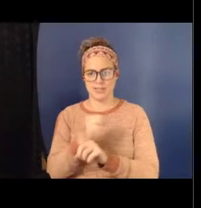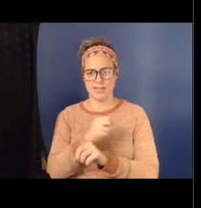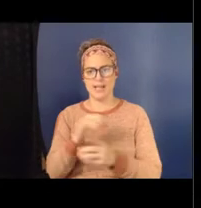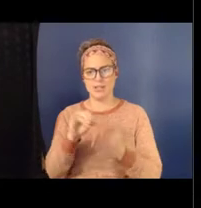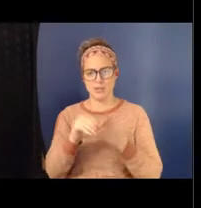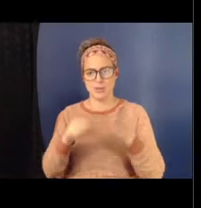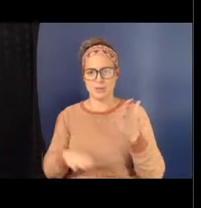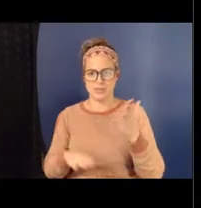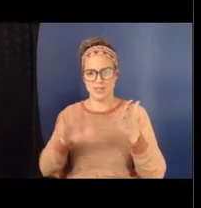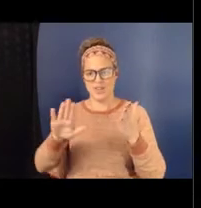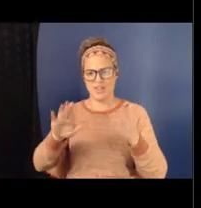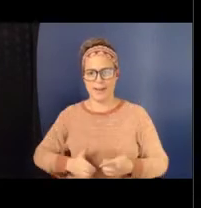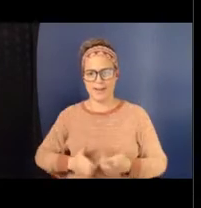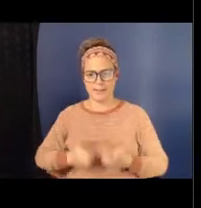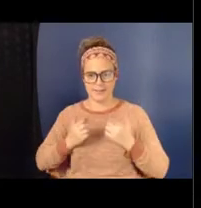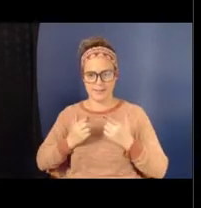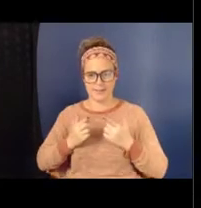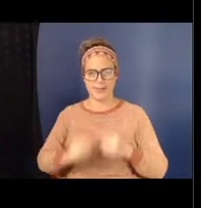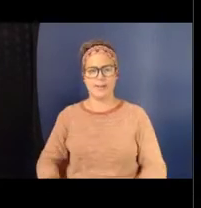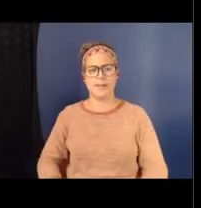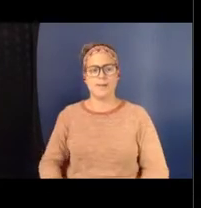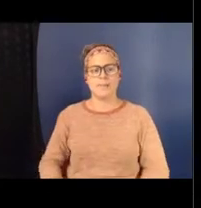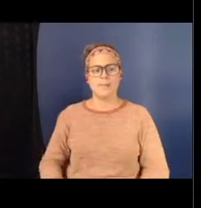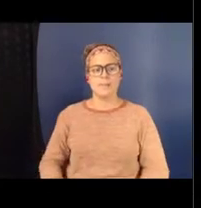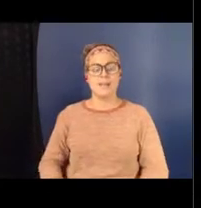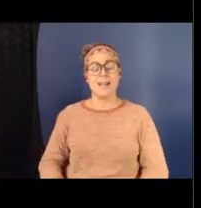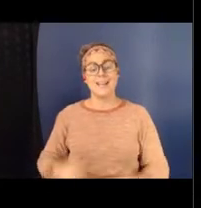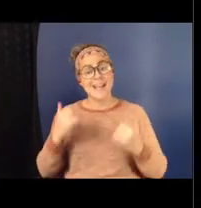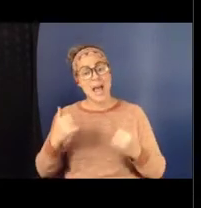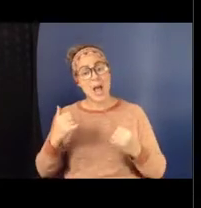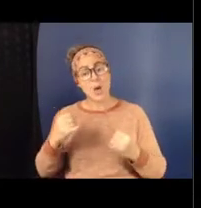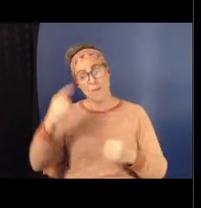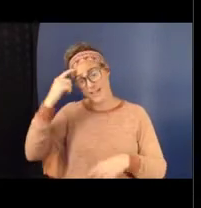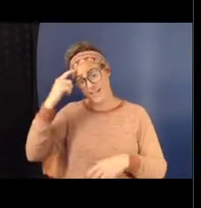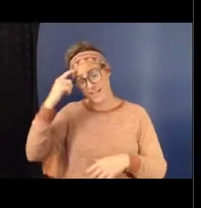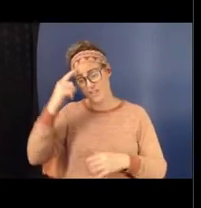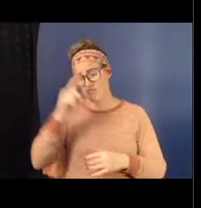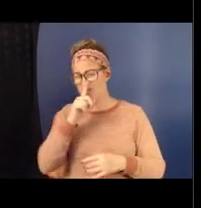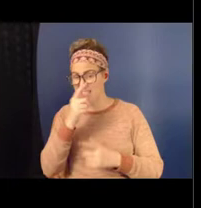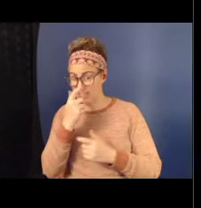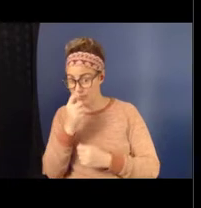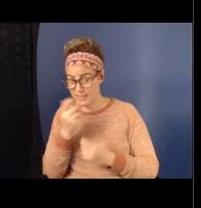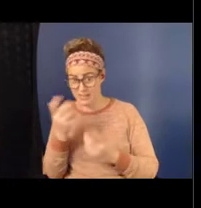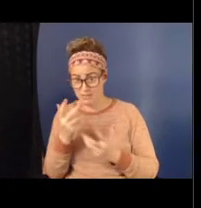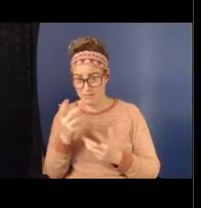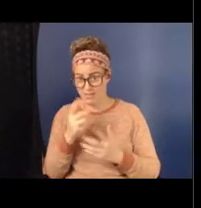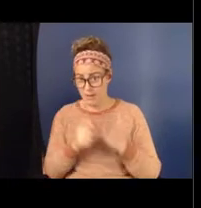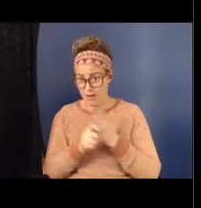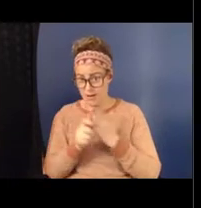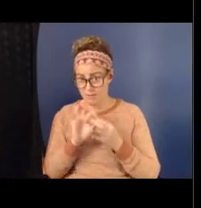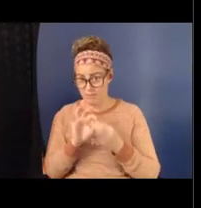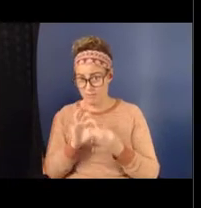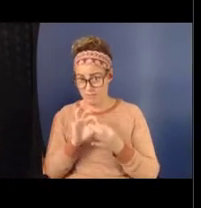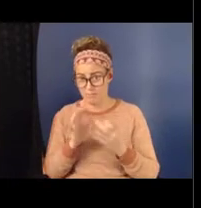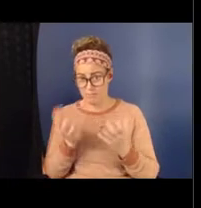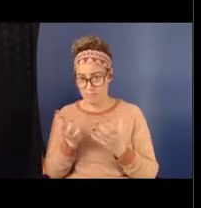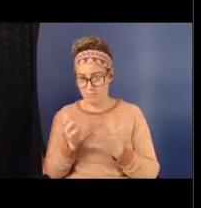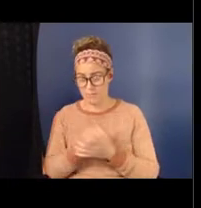adolescence. Now, I think what's also really interesting about the article is that